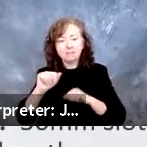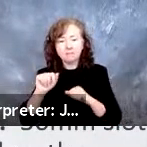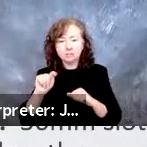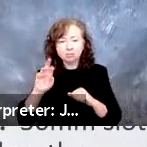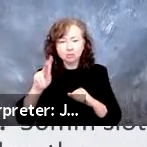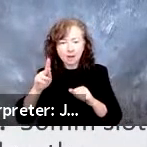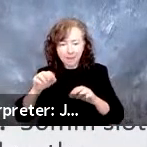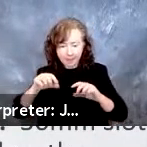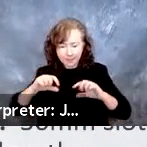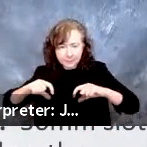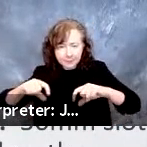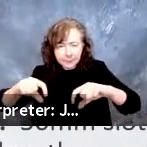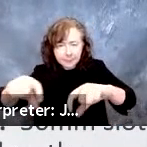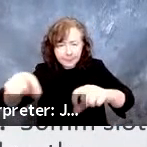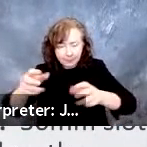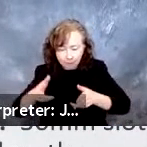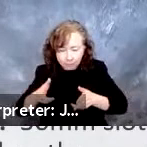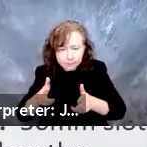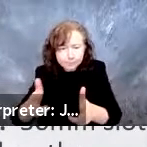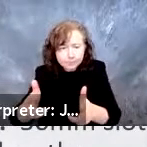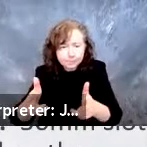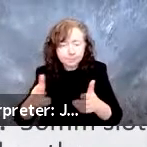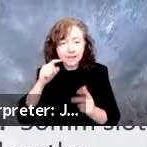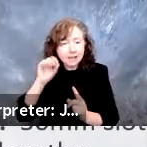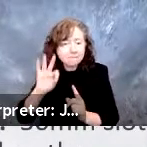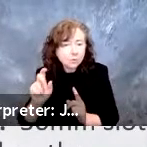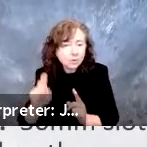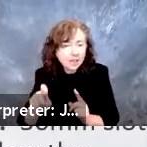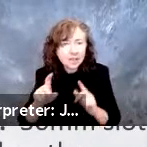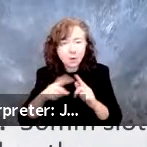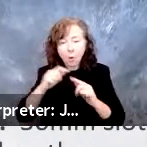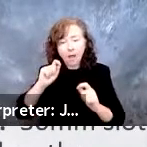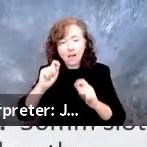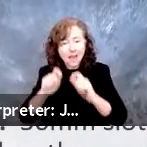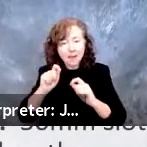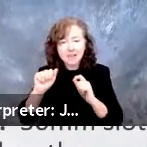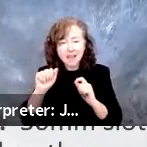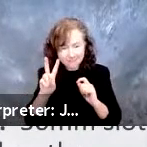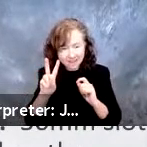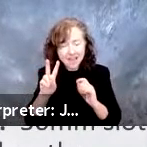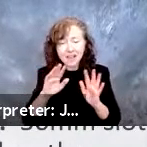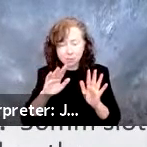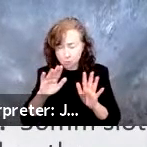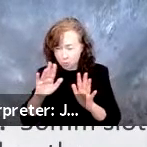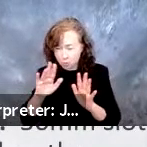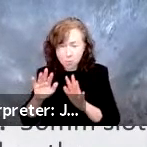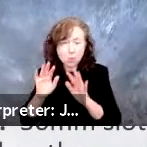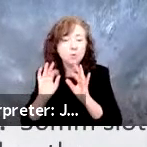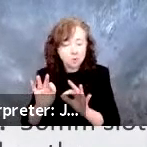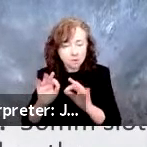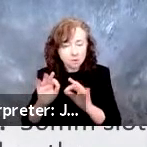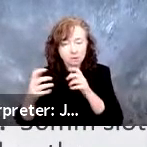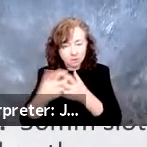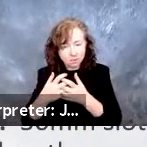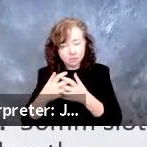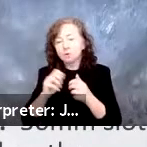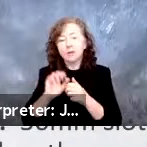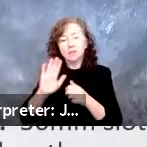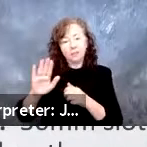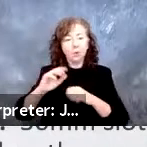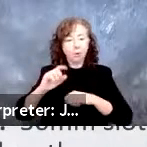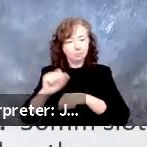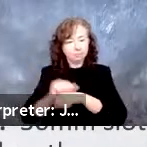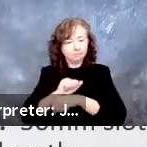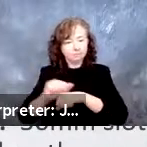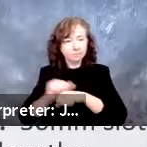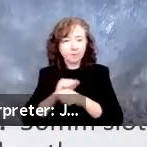you need them. And it allows you to kind of adapt your AV to potentially where it's working and what your duty cycle looks like for